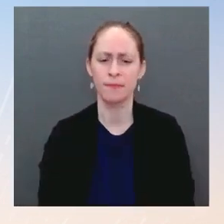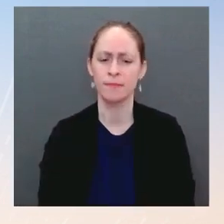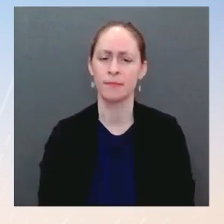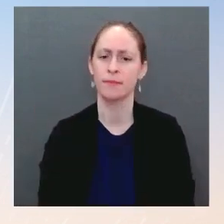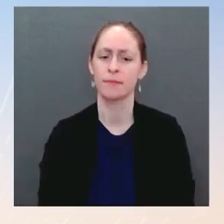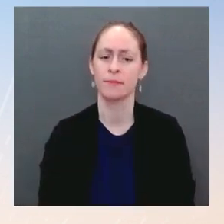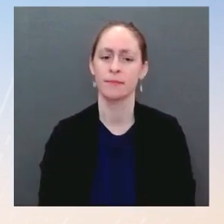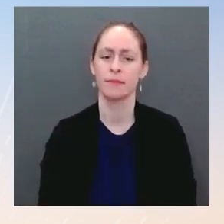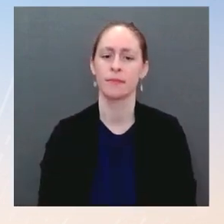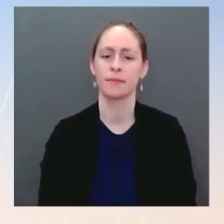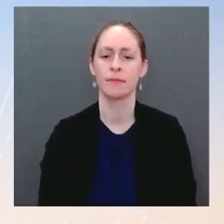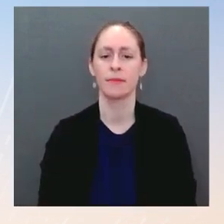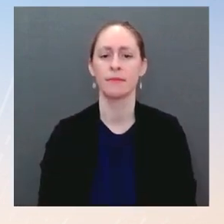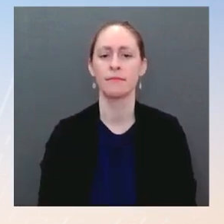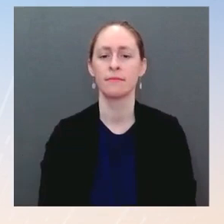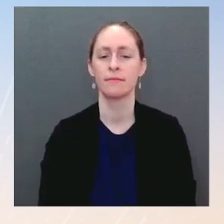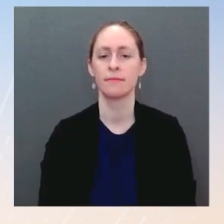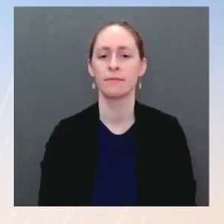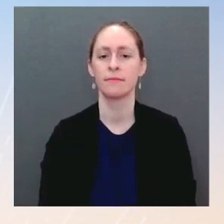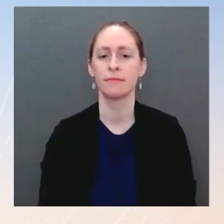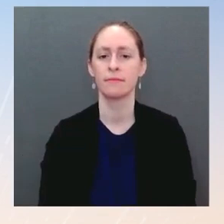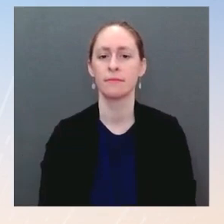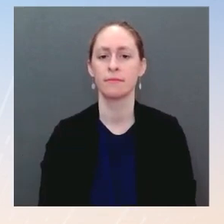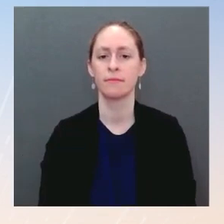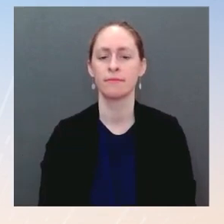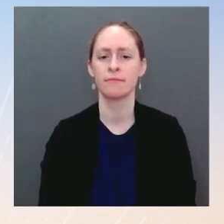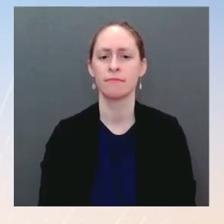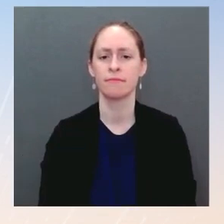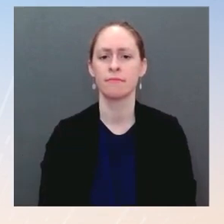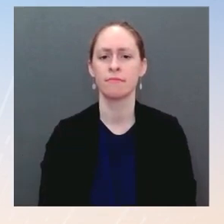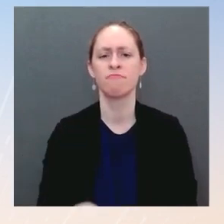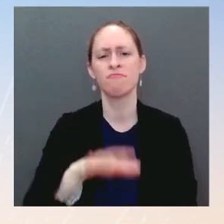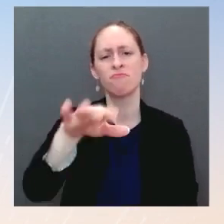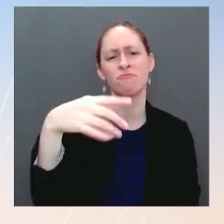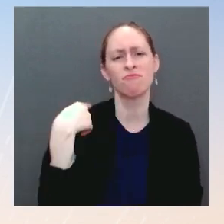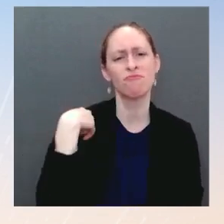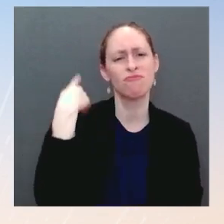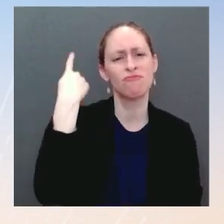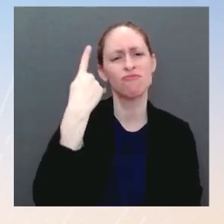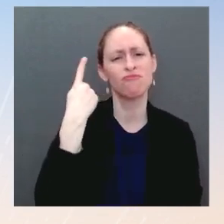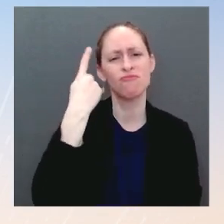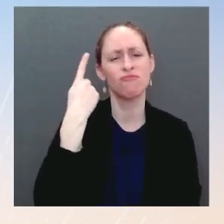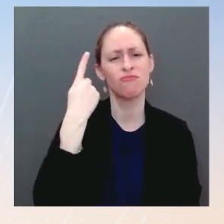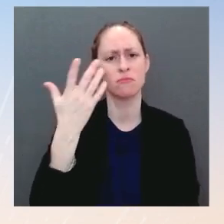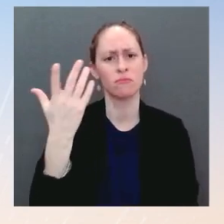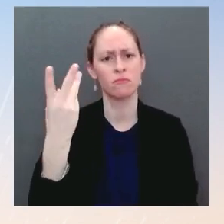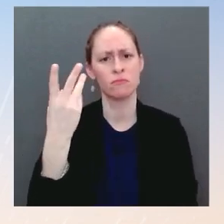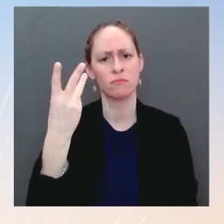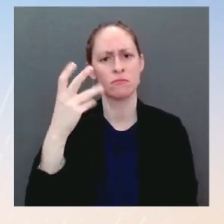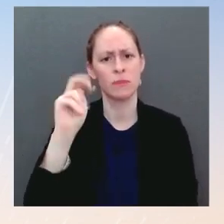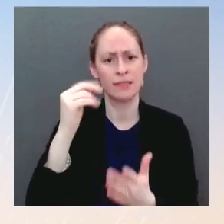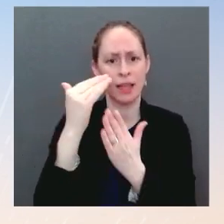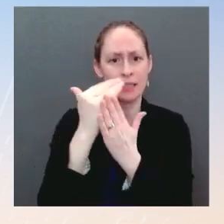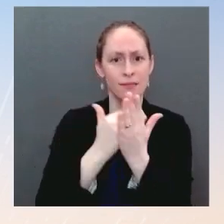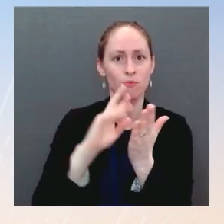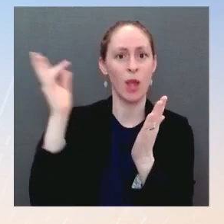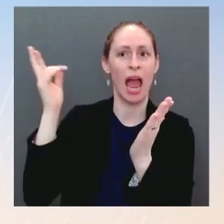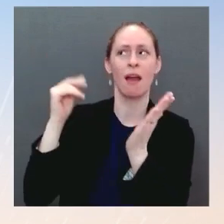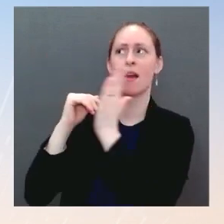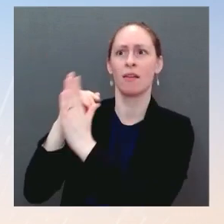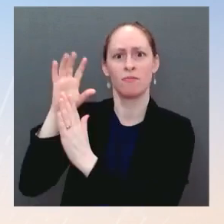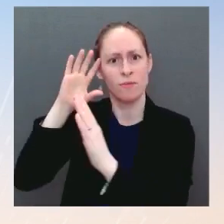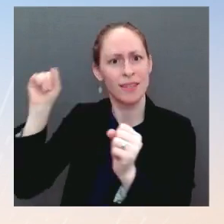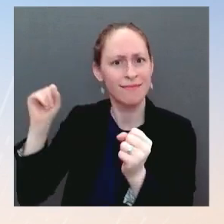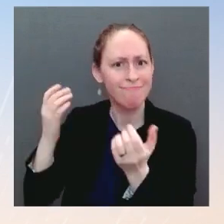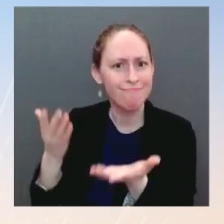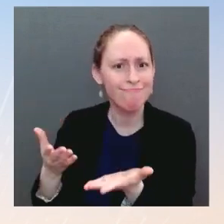President and the Supreme Court nominees? Ms. I expect we will have a short list. The How soon? Sorry. Ms. I can give you an exact prediction